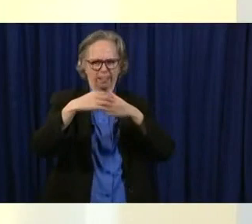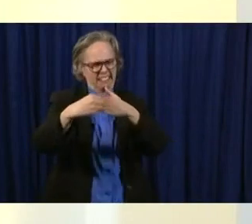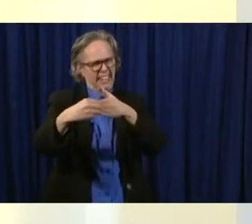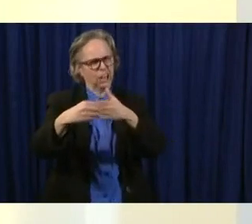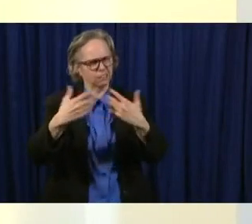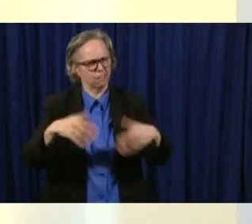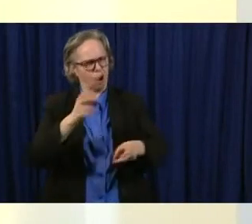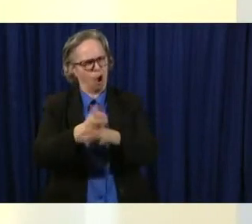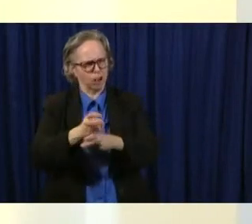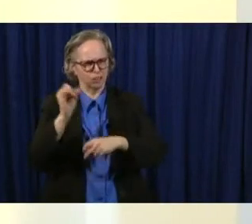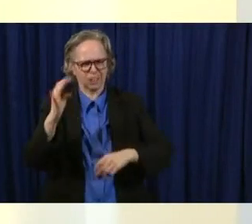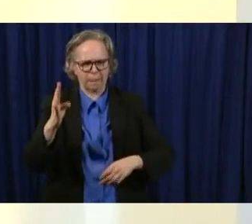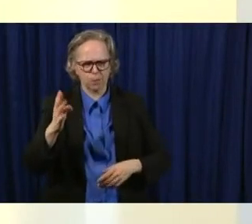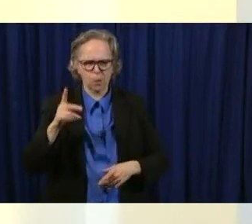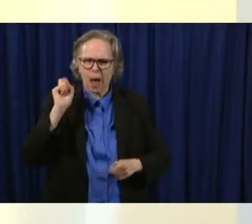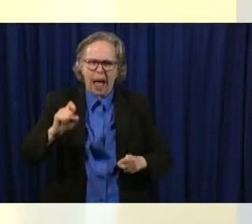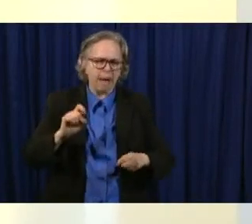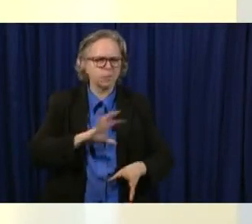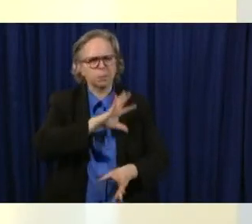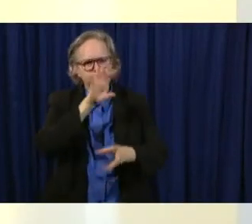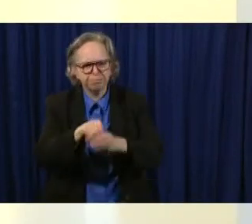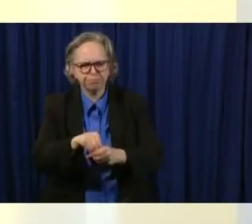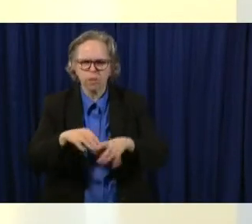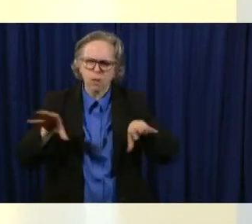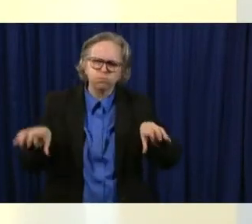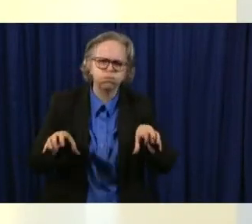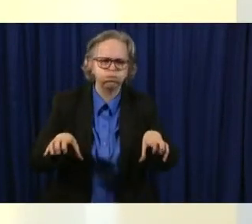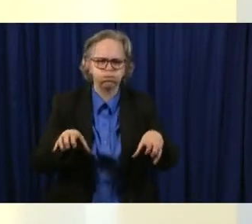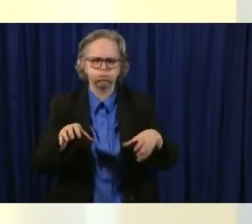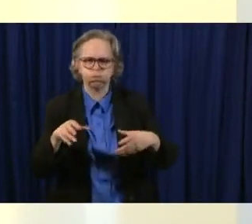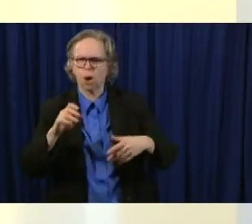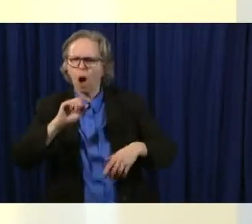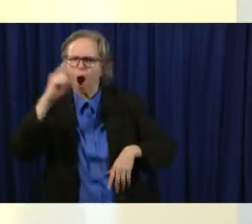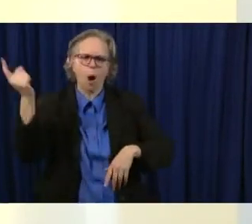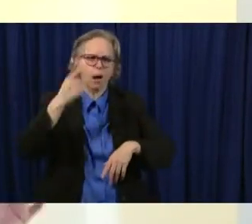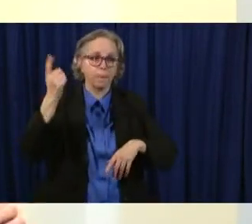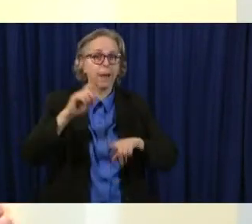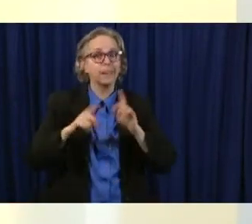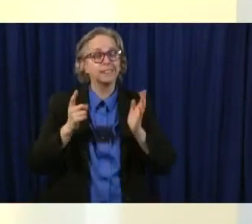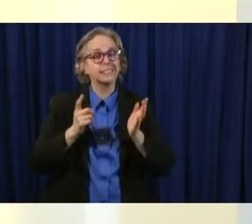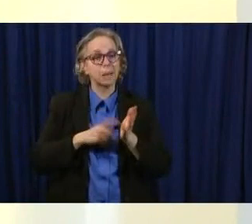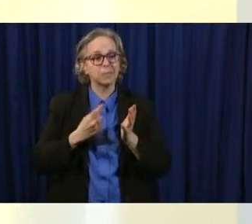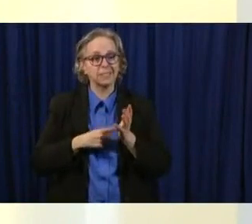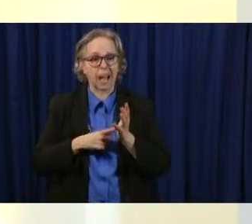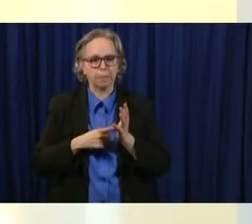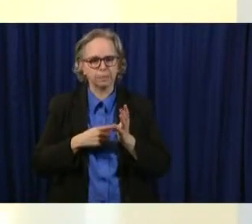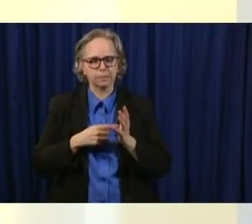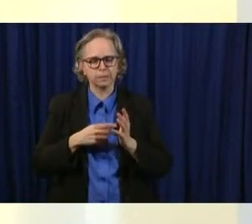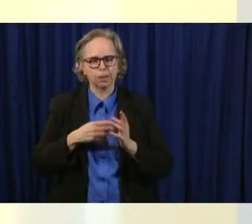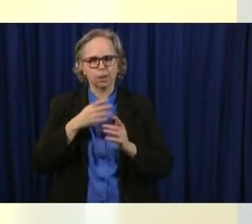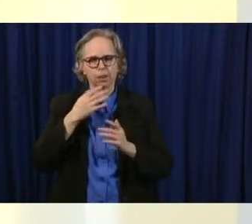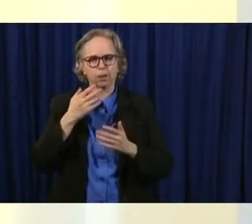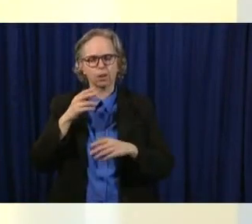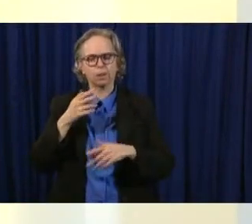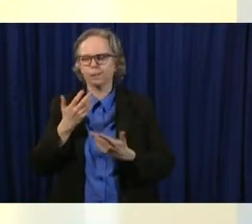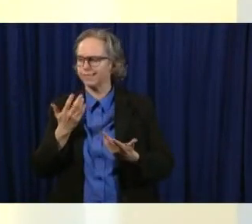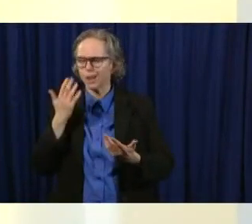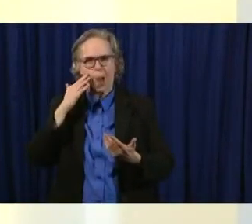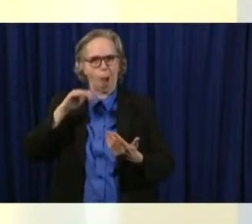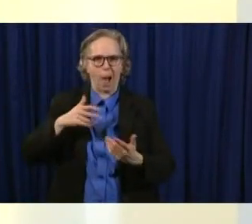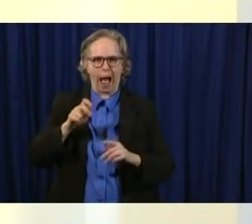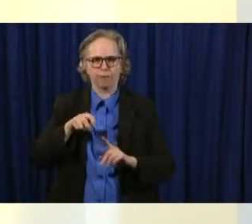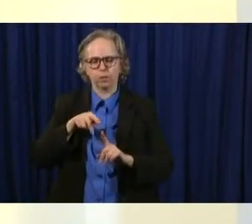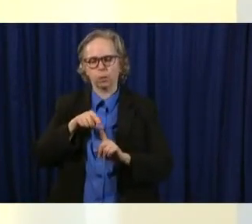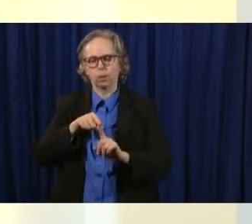floor, being in the dance, but every now and then you have to get up to the balcony and kind of look out at the dance floor. And I have to say